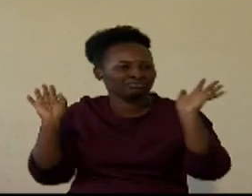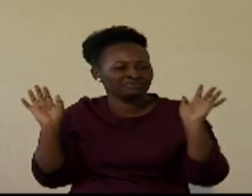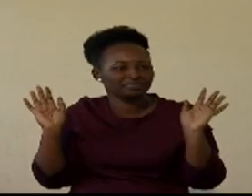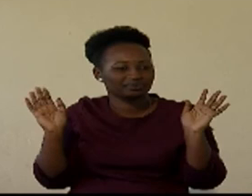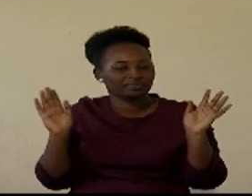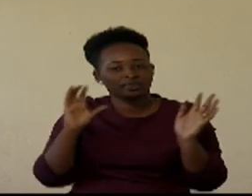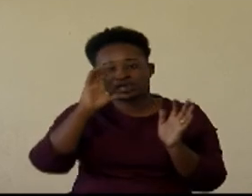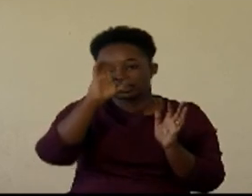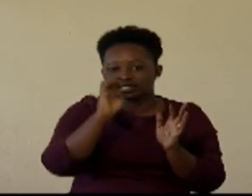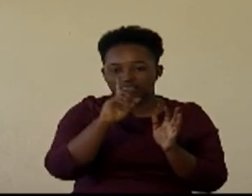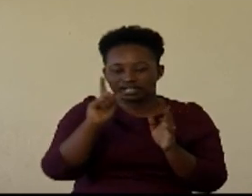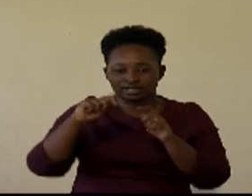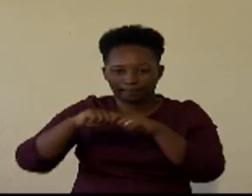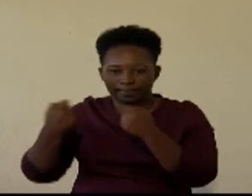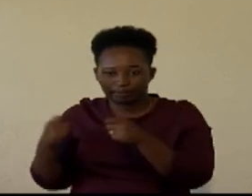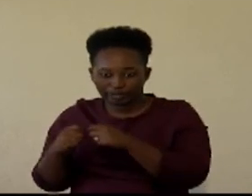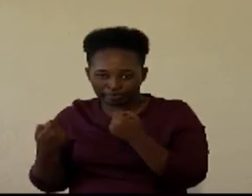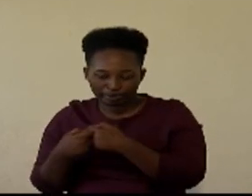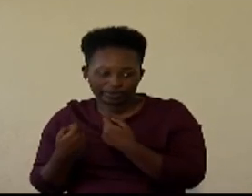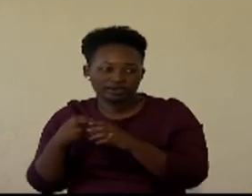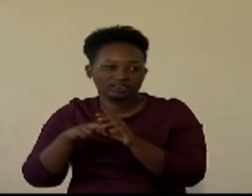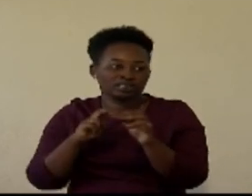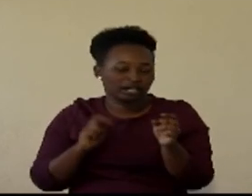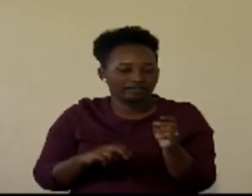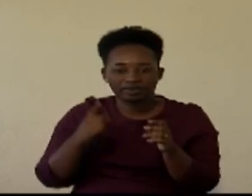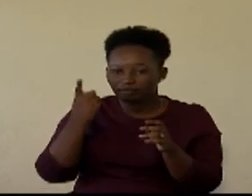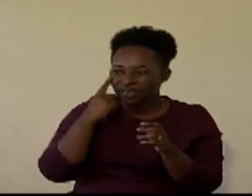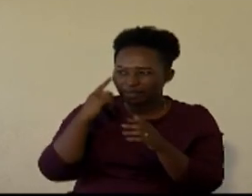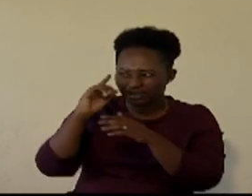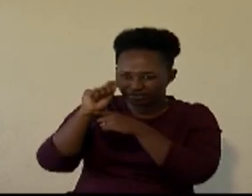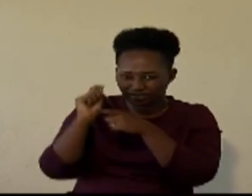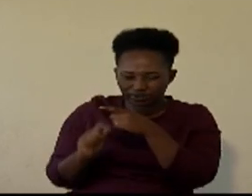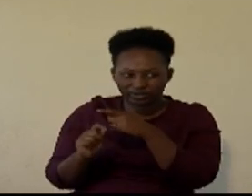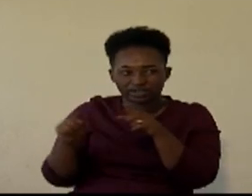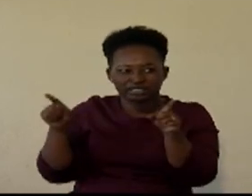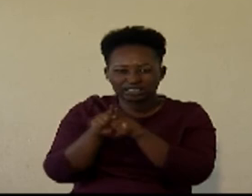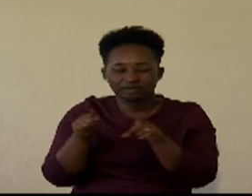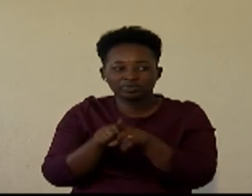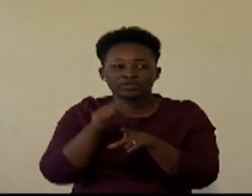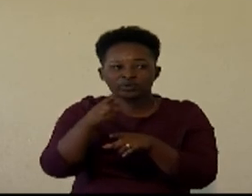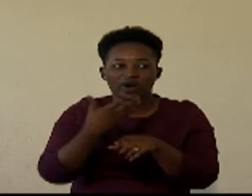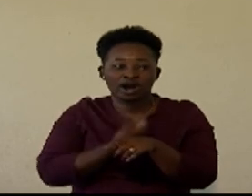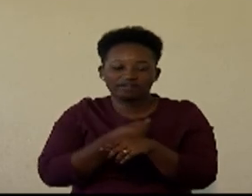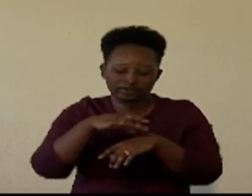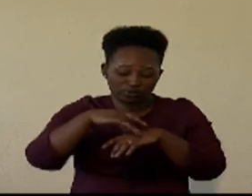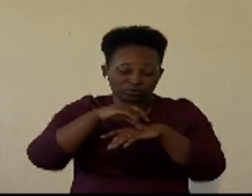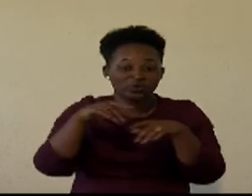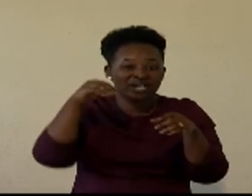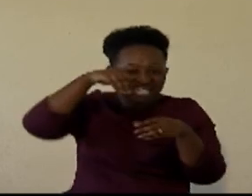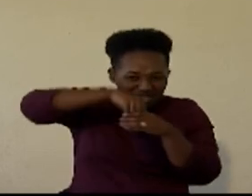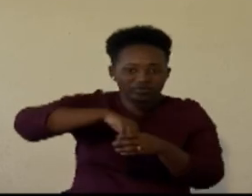break down they break off check the division it's like you're having a tissue into another tissue